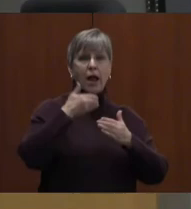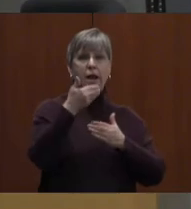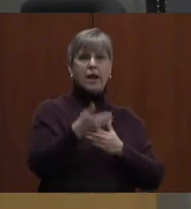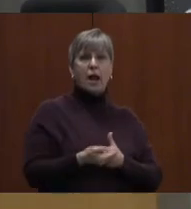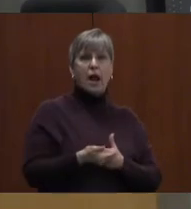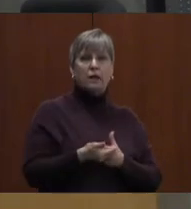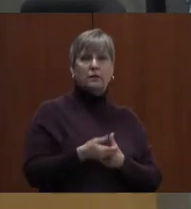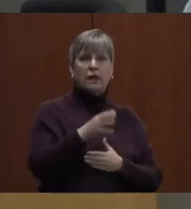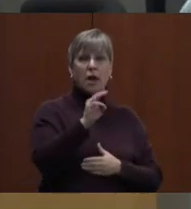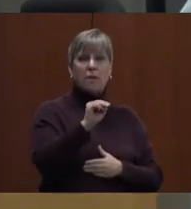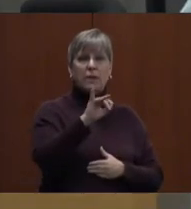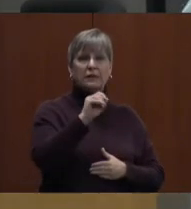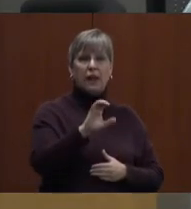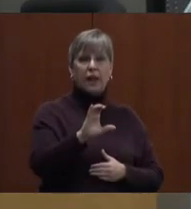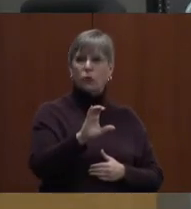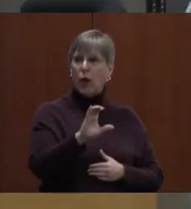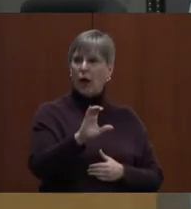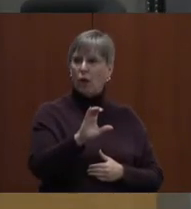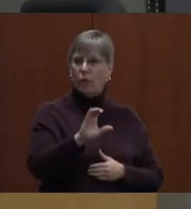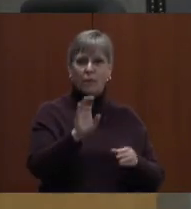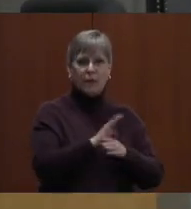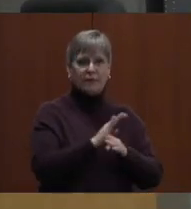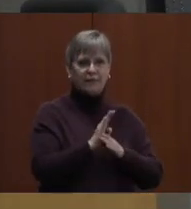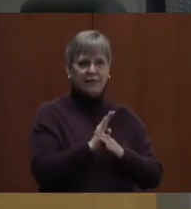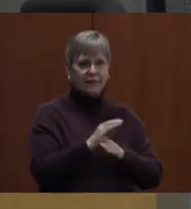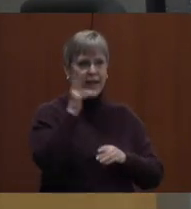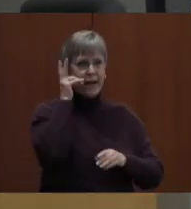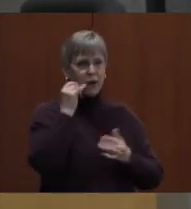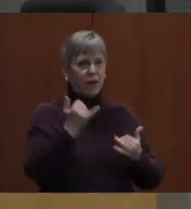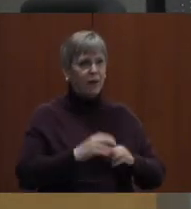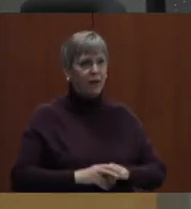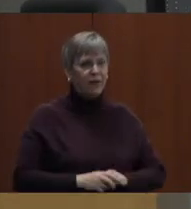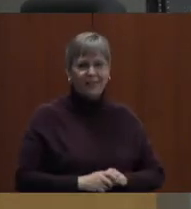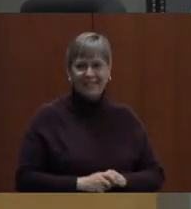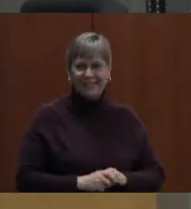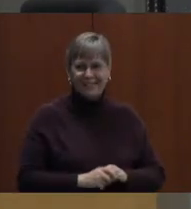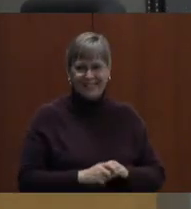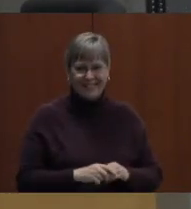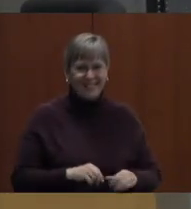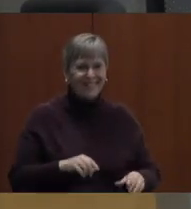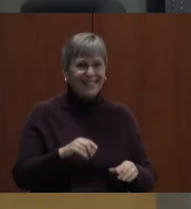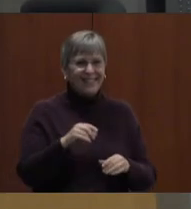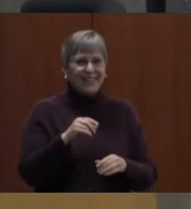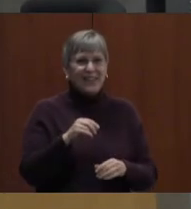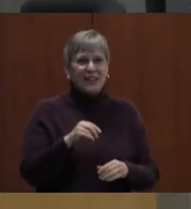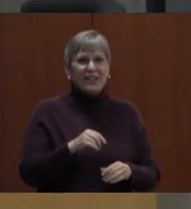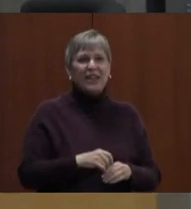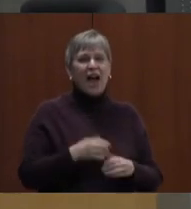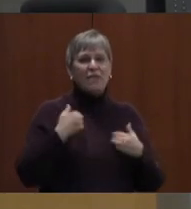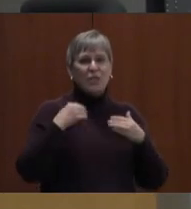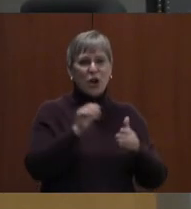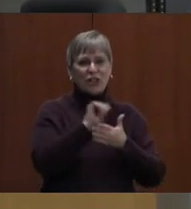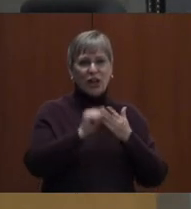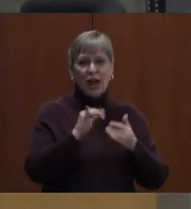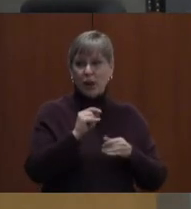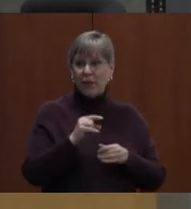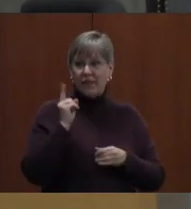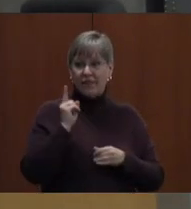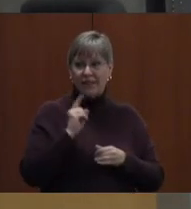miscellaneous business, and we have one thing under that, and that is future agenda items.